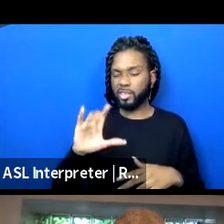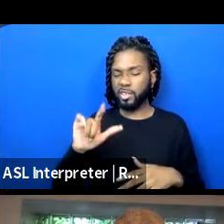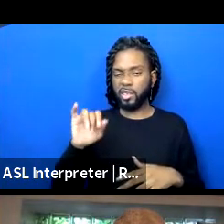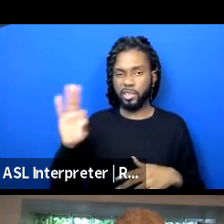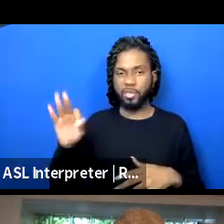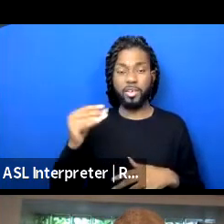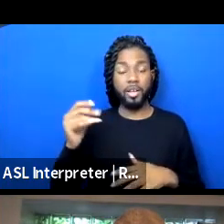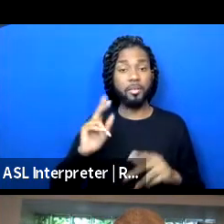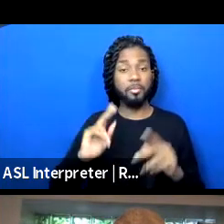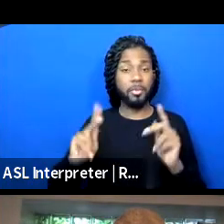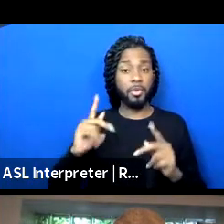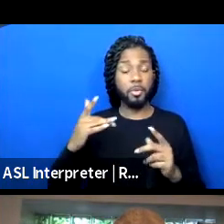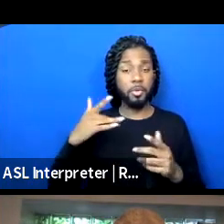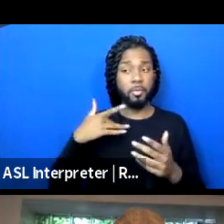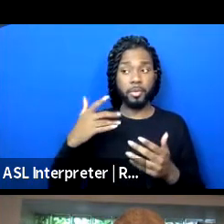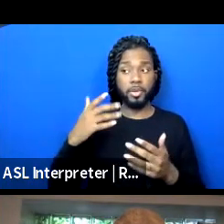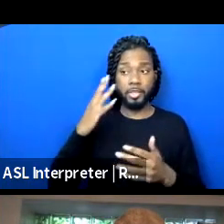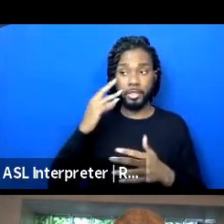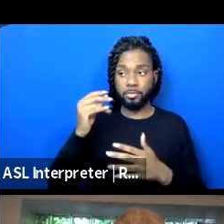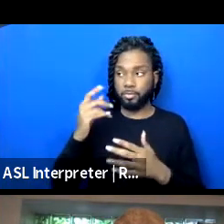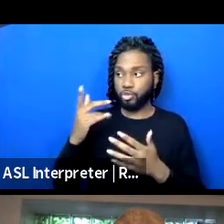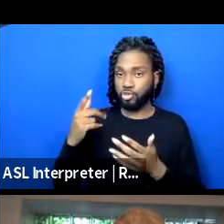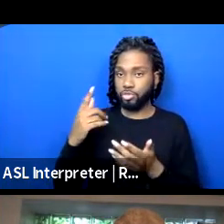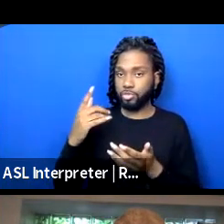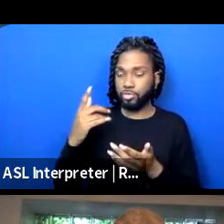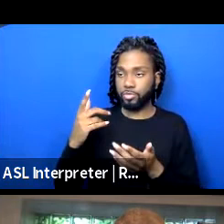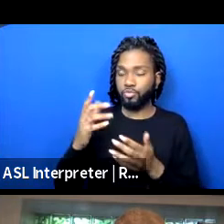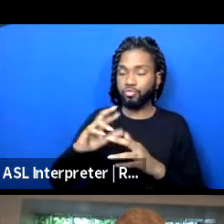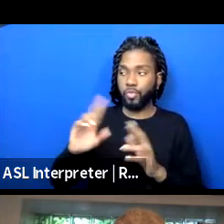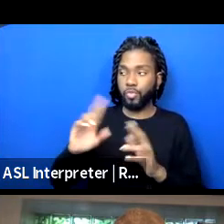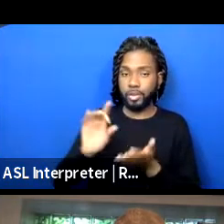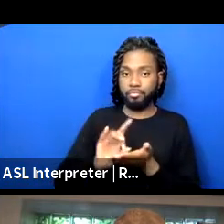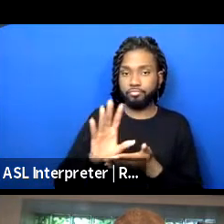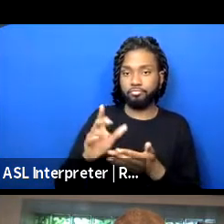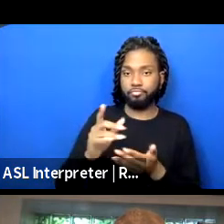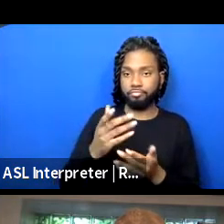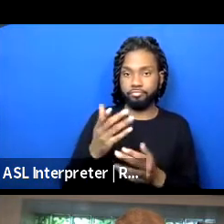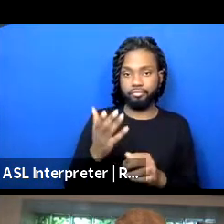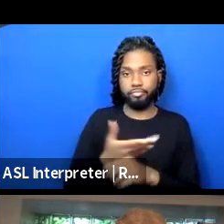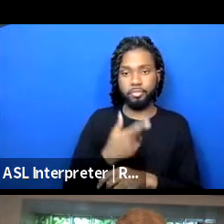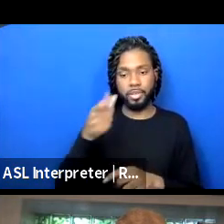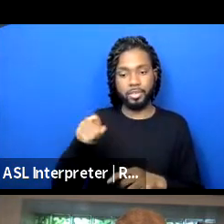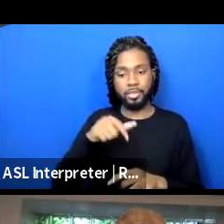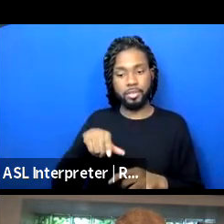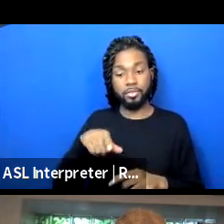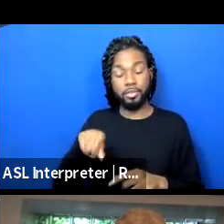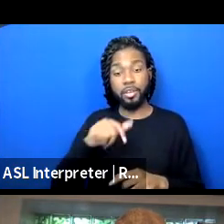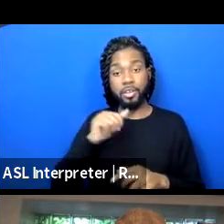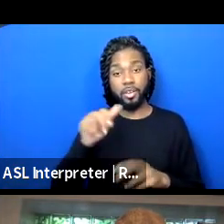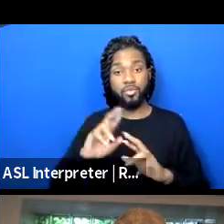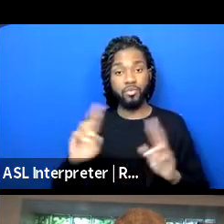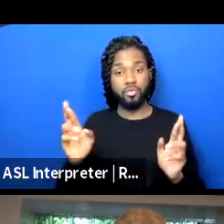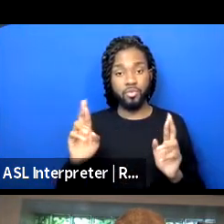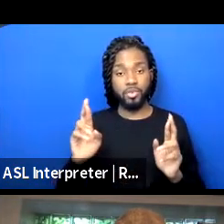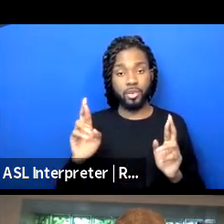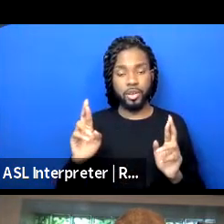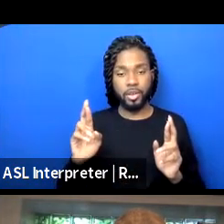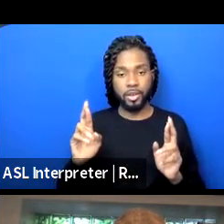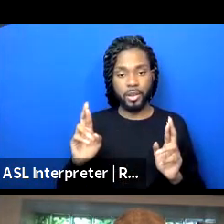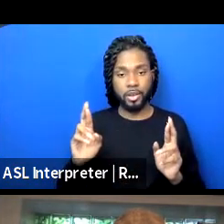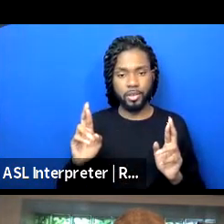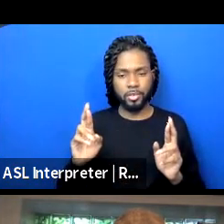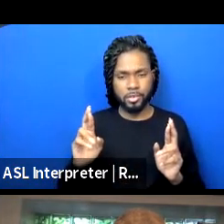be pushed off because they're not set up to succeed to begin with. And I'm not good at multitasking. So Shay, I'll give it back to you to